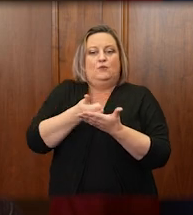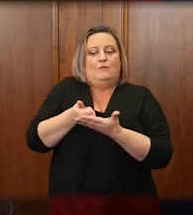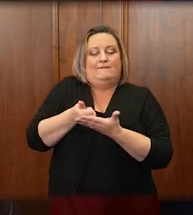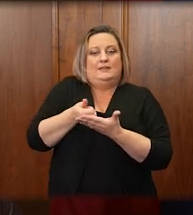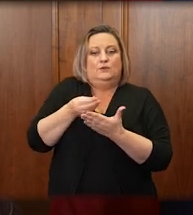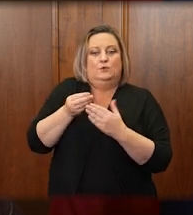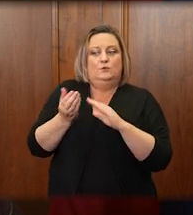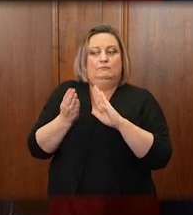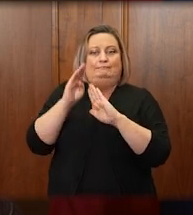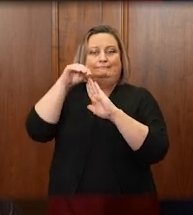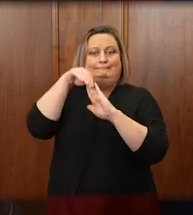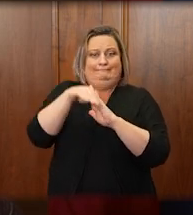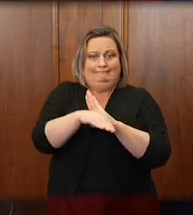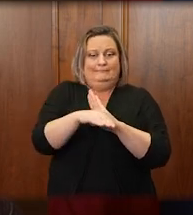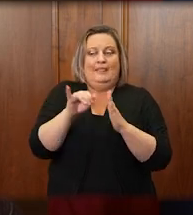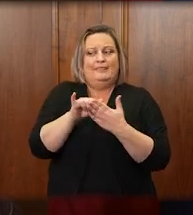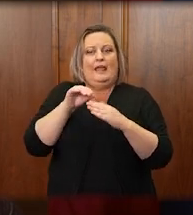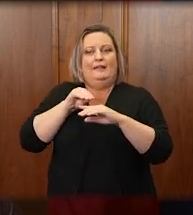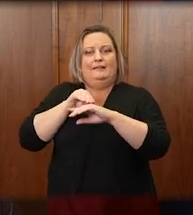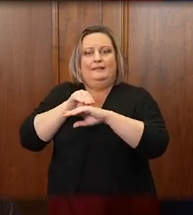three branches of our Wyoming government.